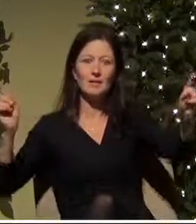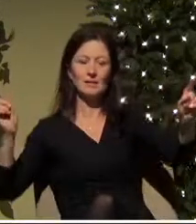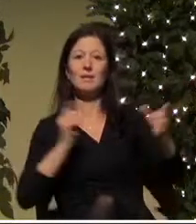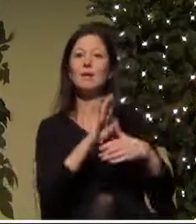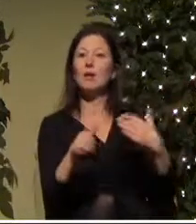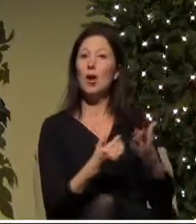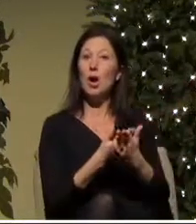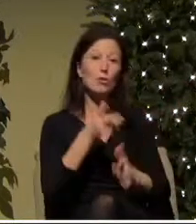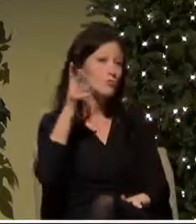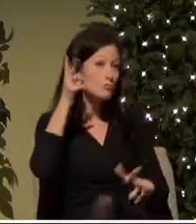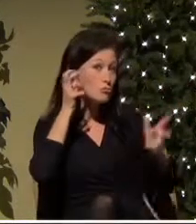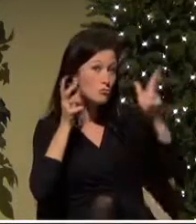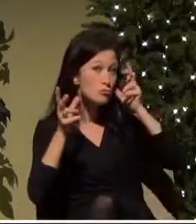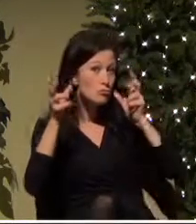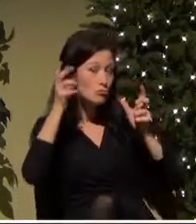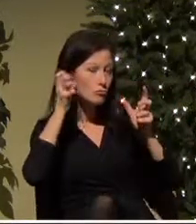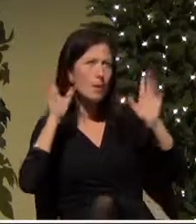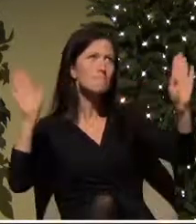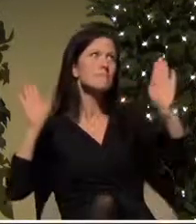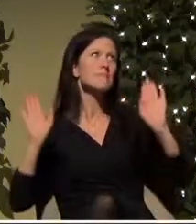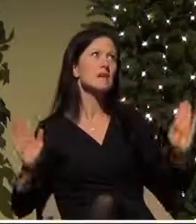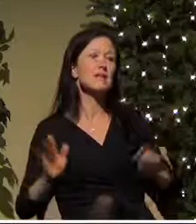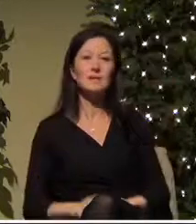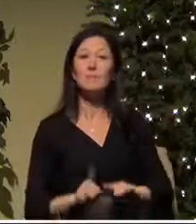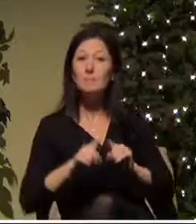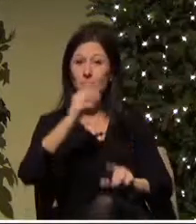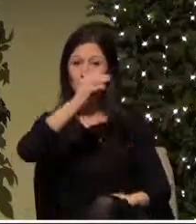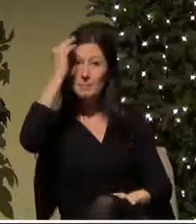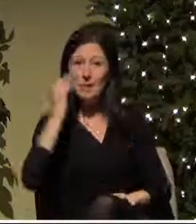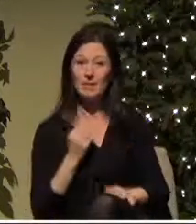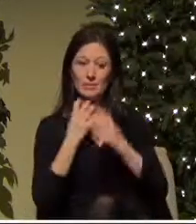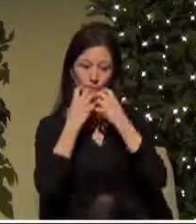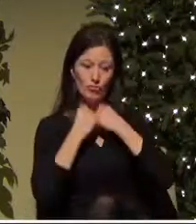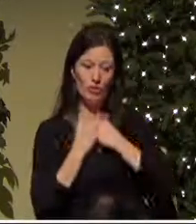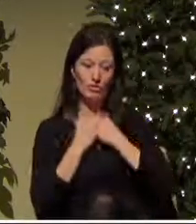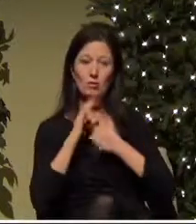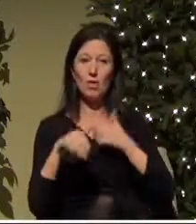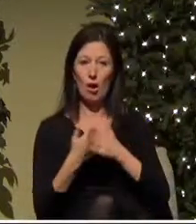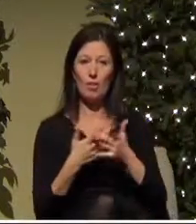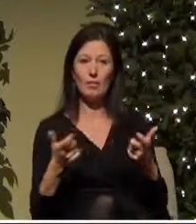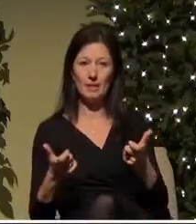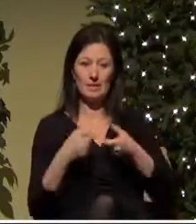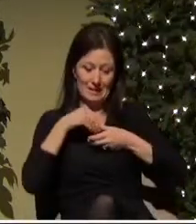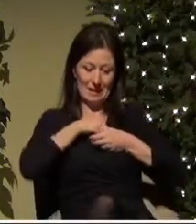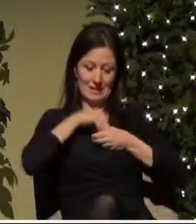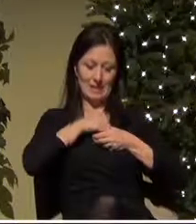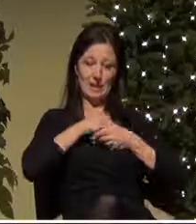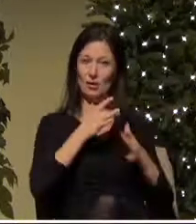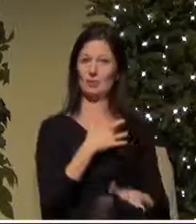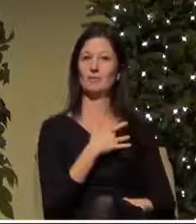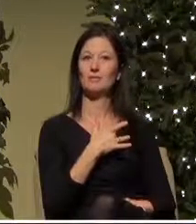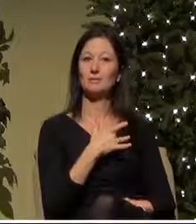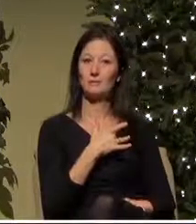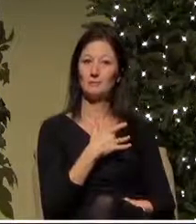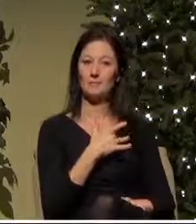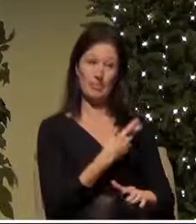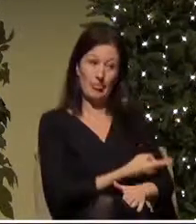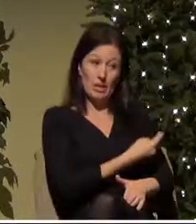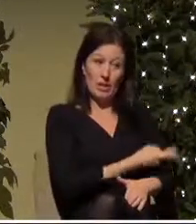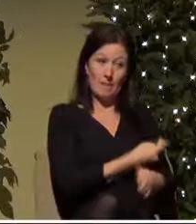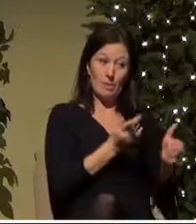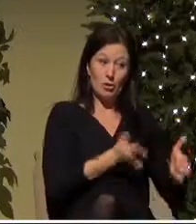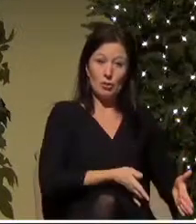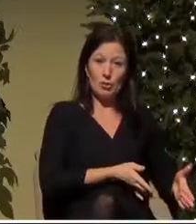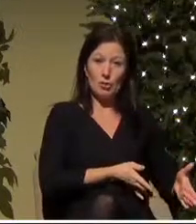shepherds said to them but Mary treasured up all these things and pondered them in her heart the shepherds returned